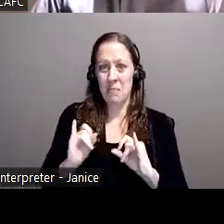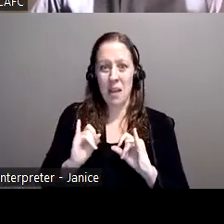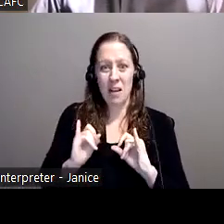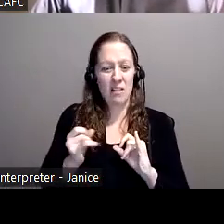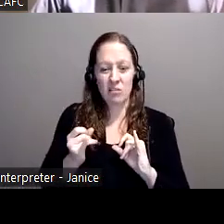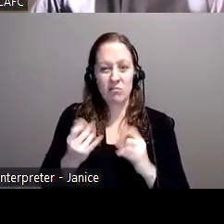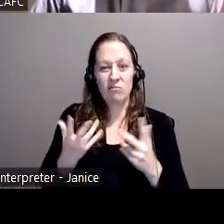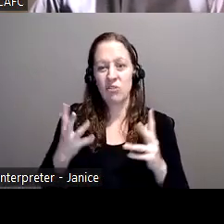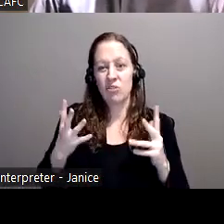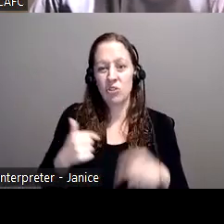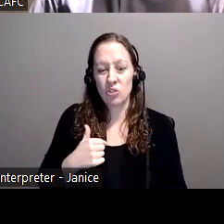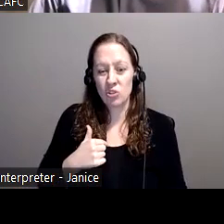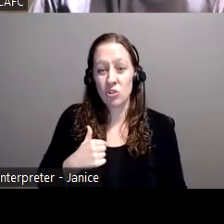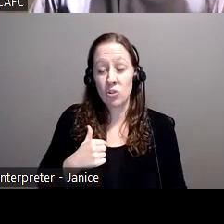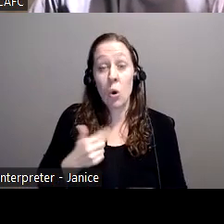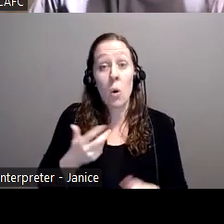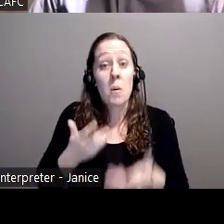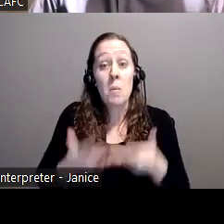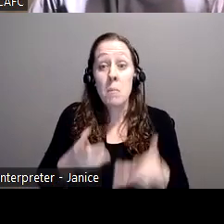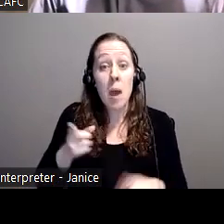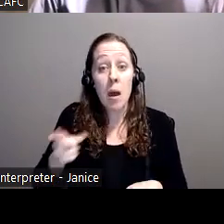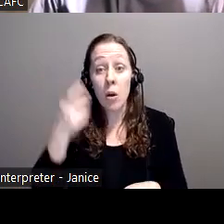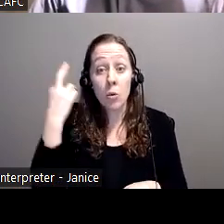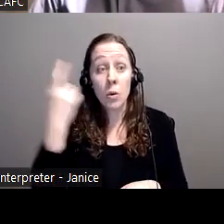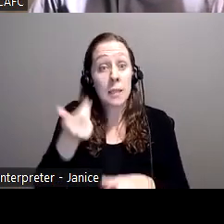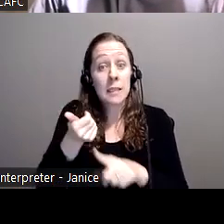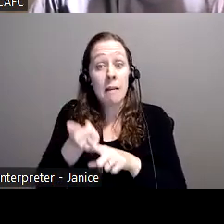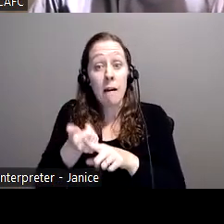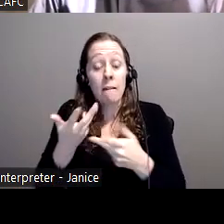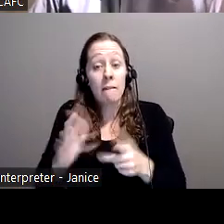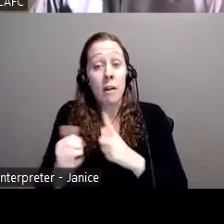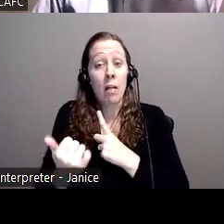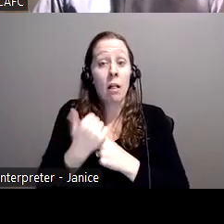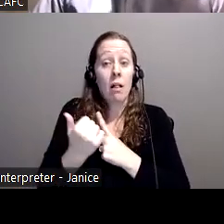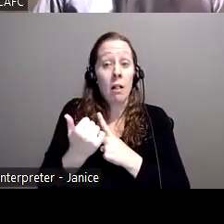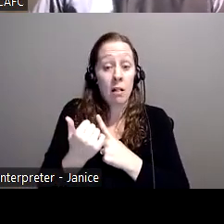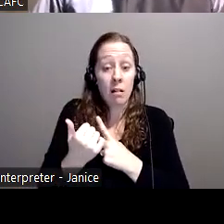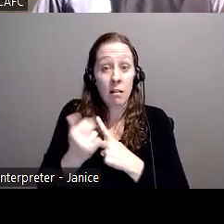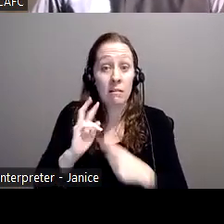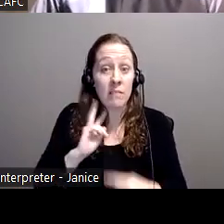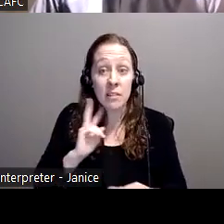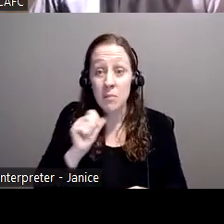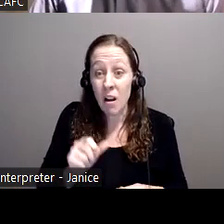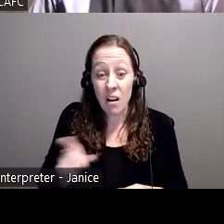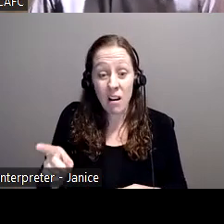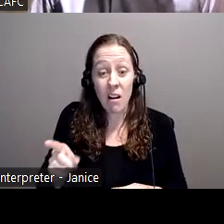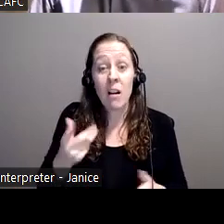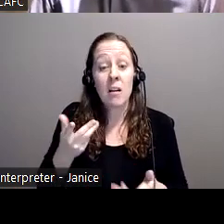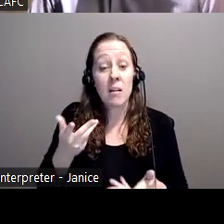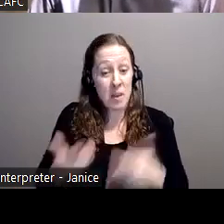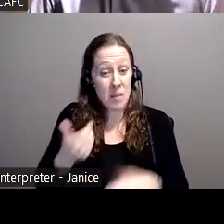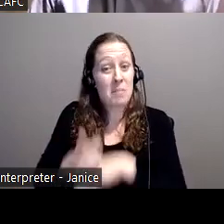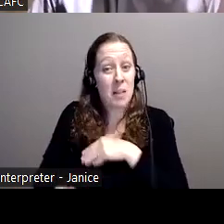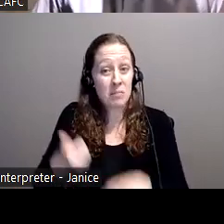may not even know that they're a victim of fraud in many cases. They may be blaming